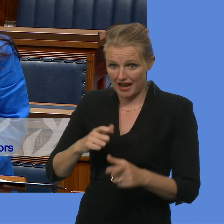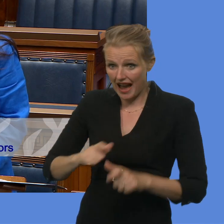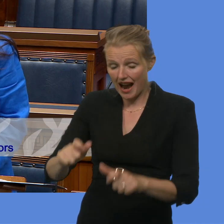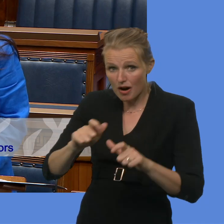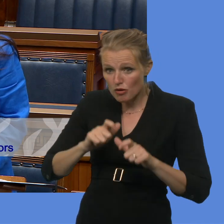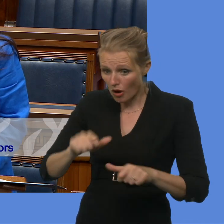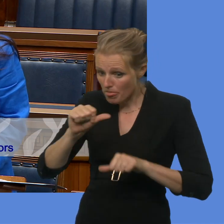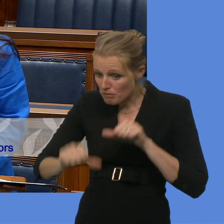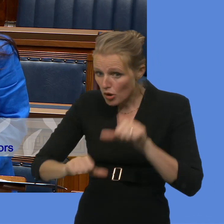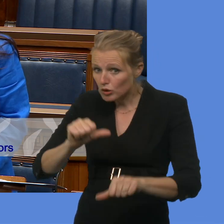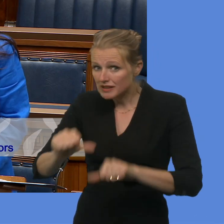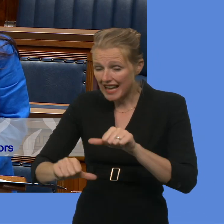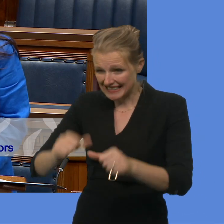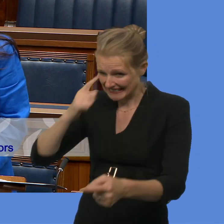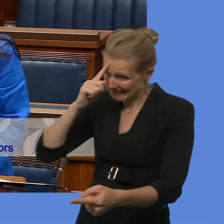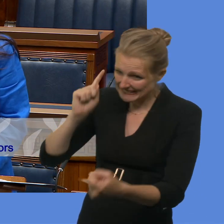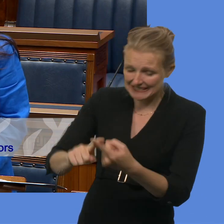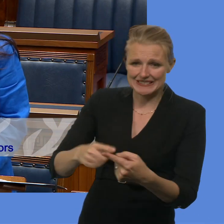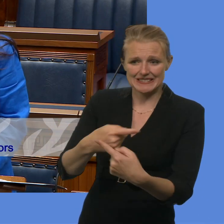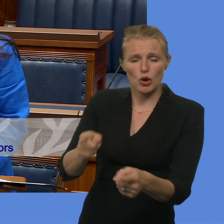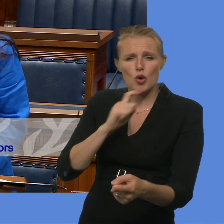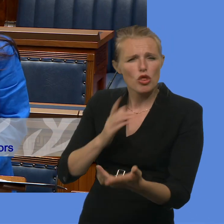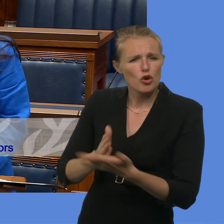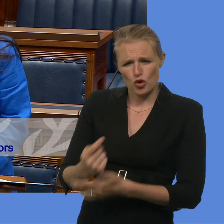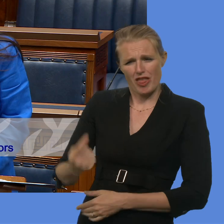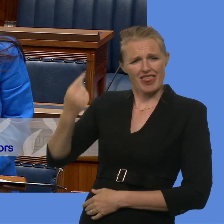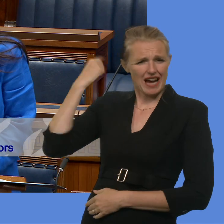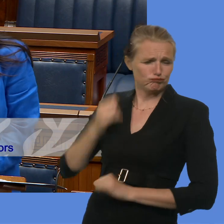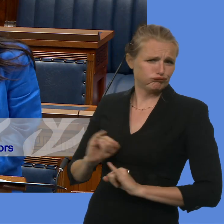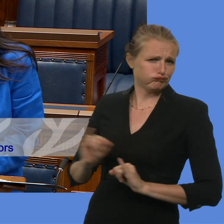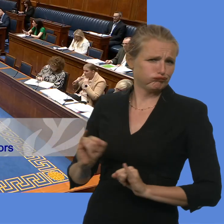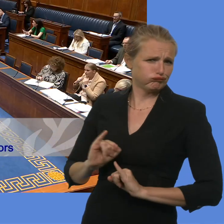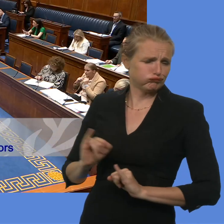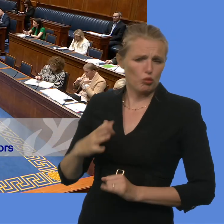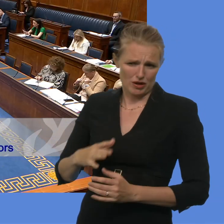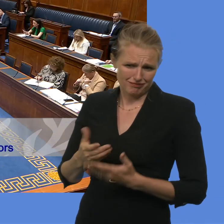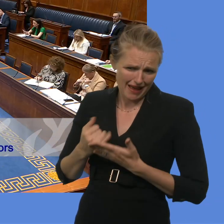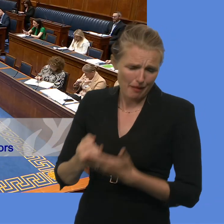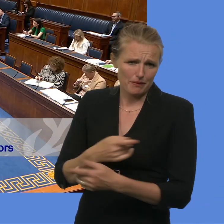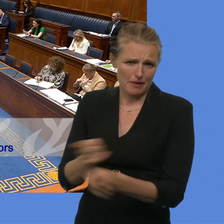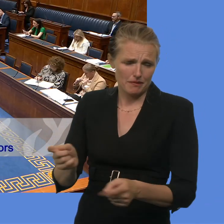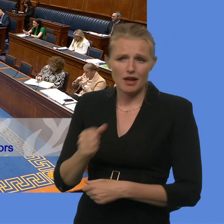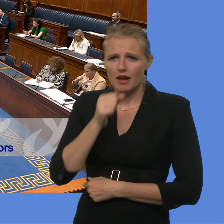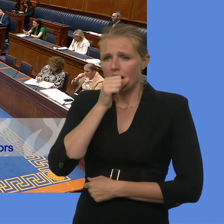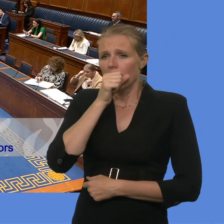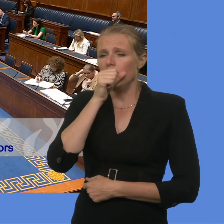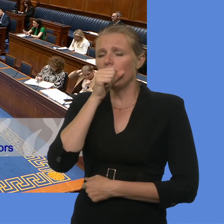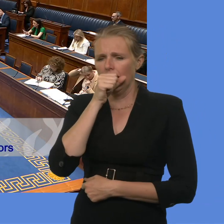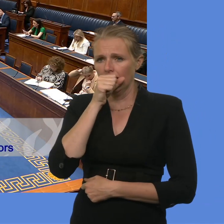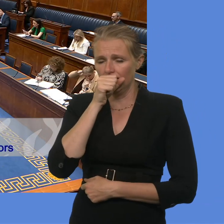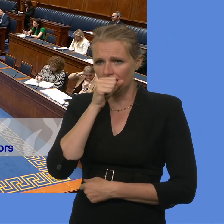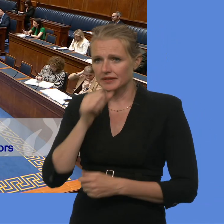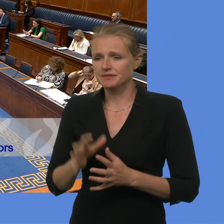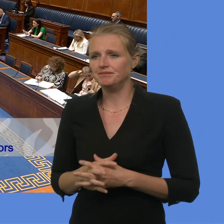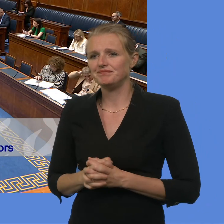that this process is a victim-centred process and that this process works for those most impacted by it. Paul Bradshaw. Thank